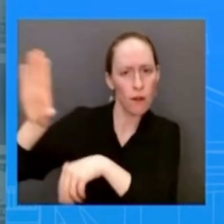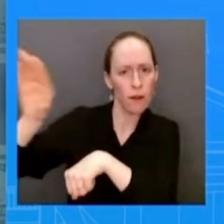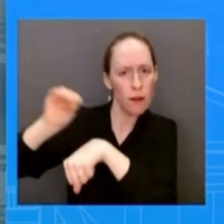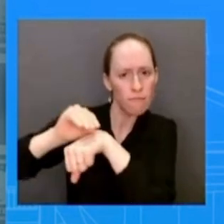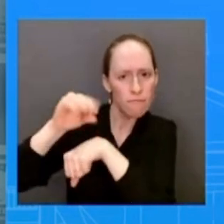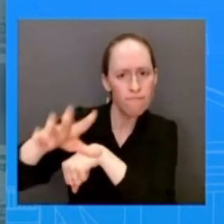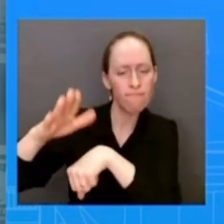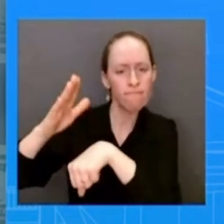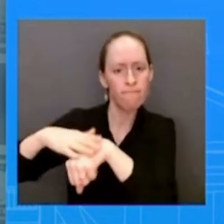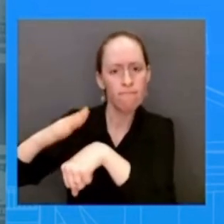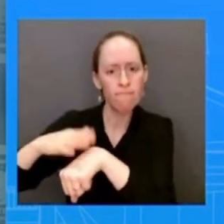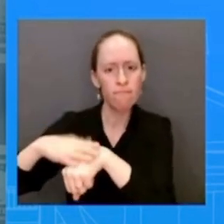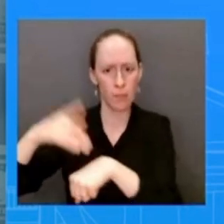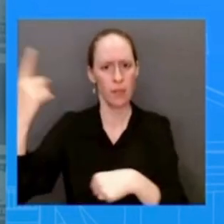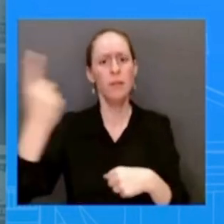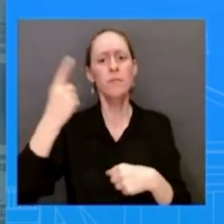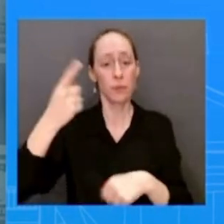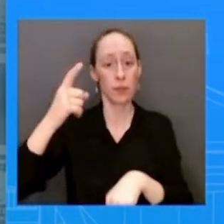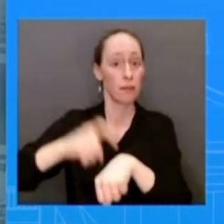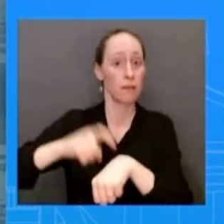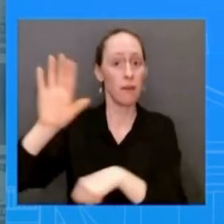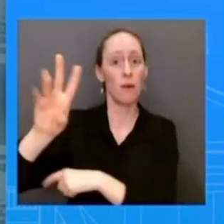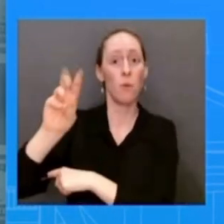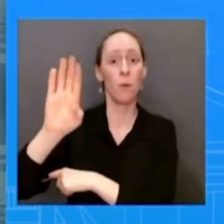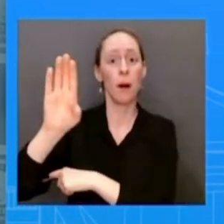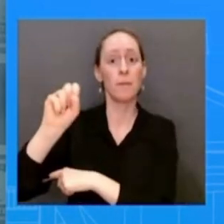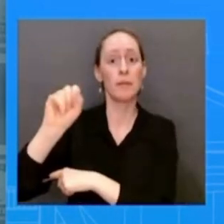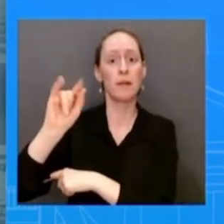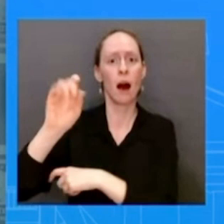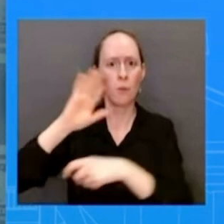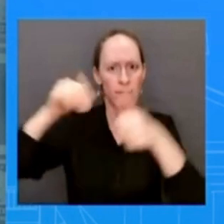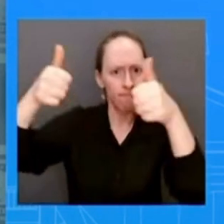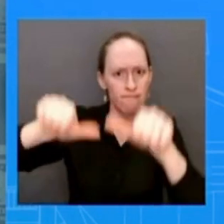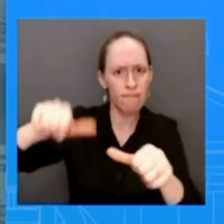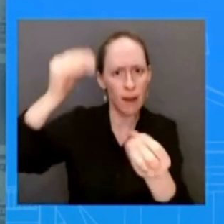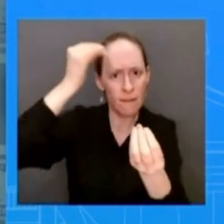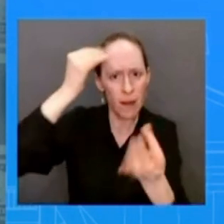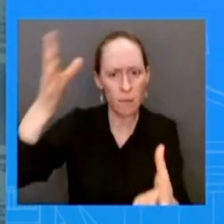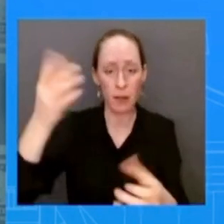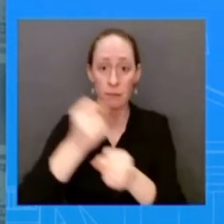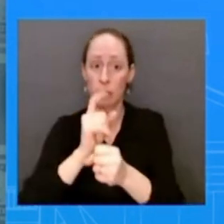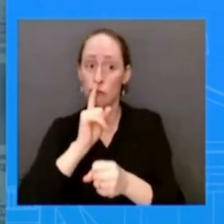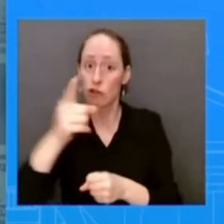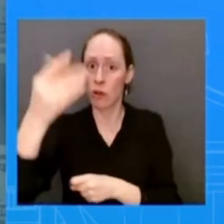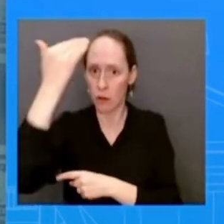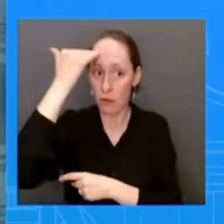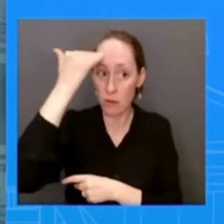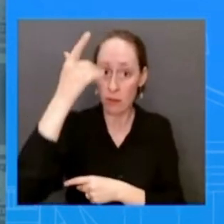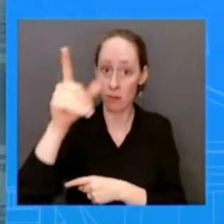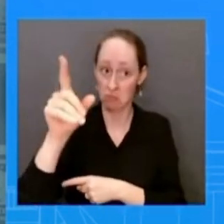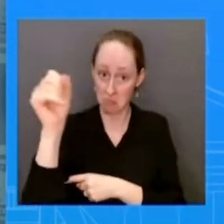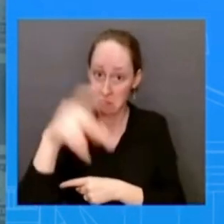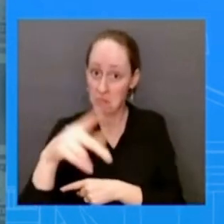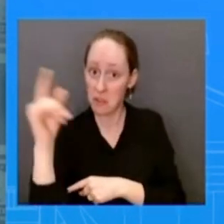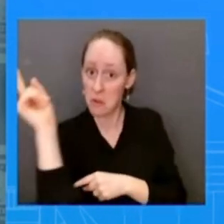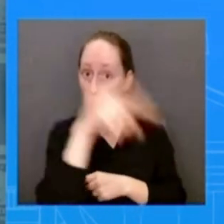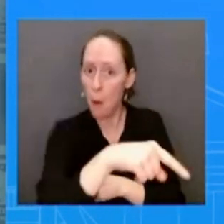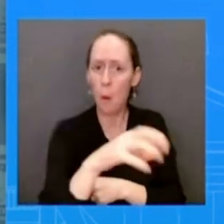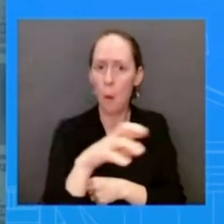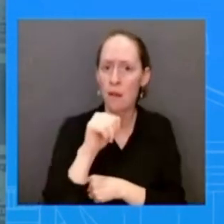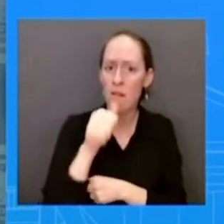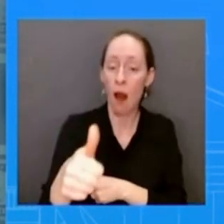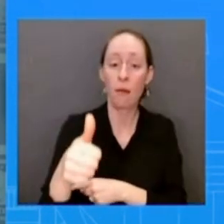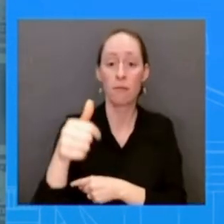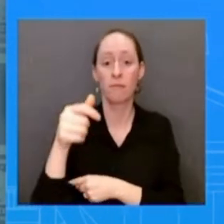their own safety for their own safety in certain countries and i would uh i would make sure that if americans are thinking about traveling to mexico